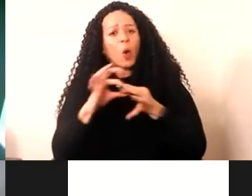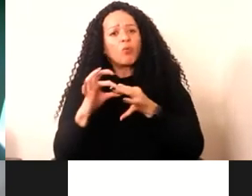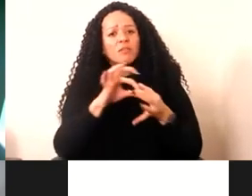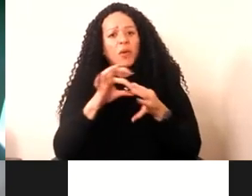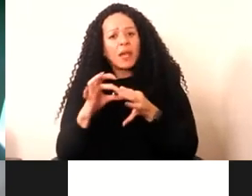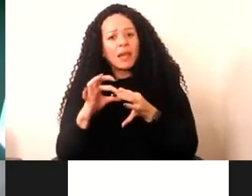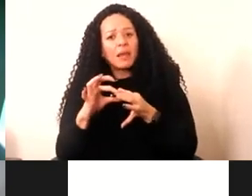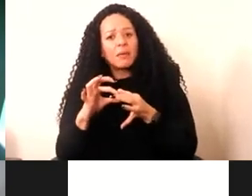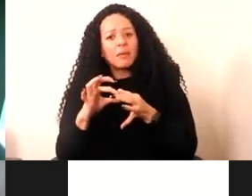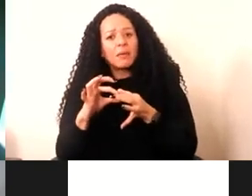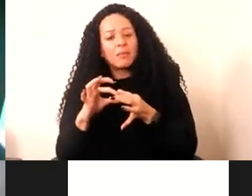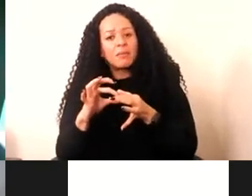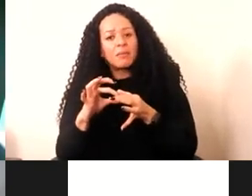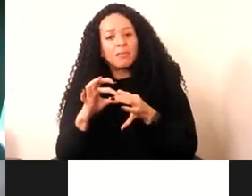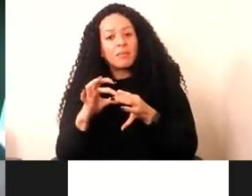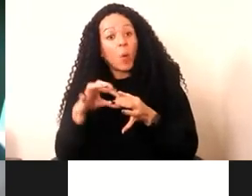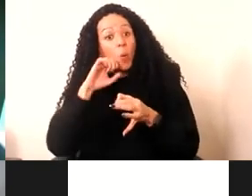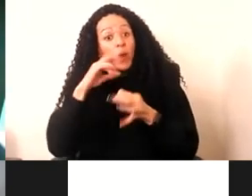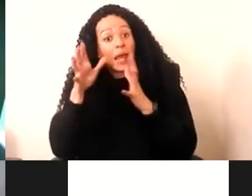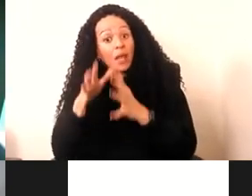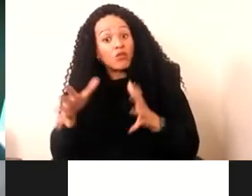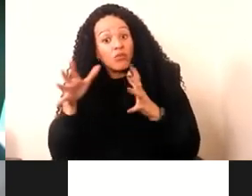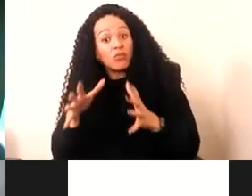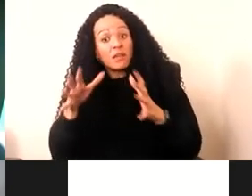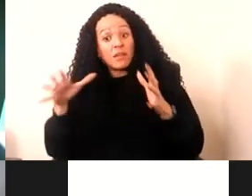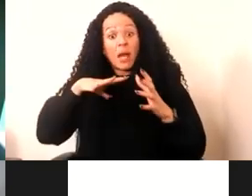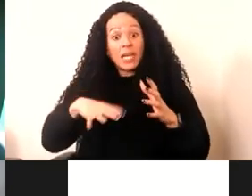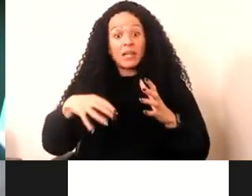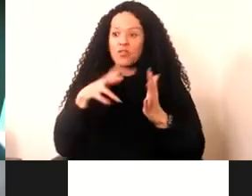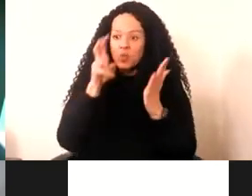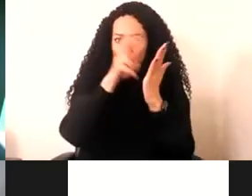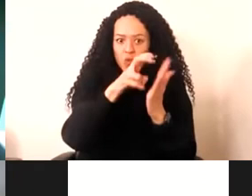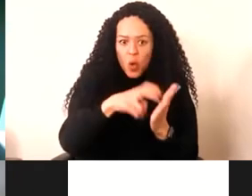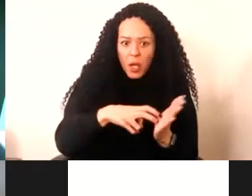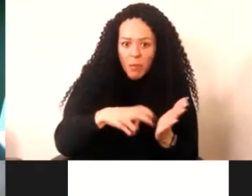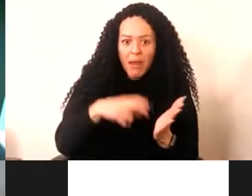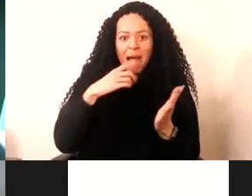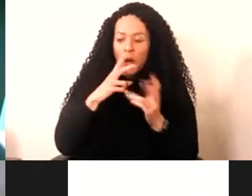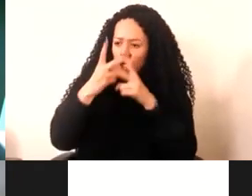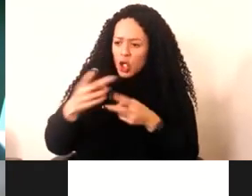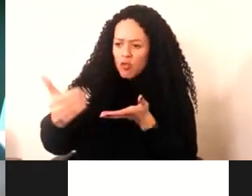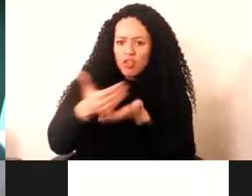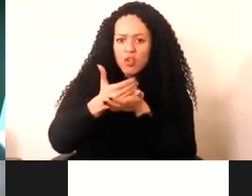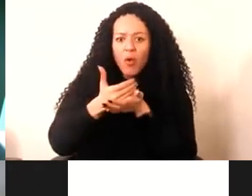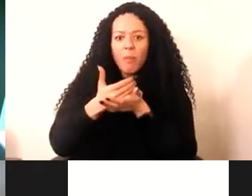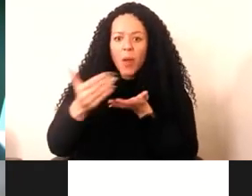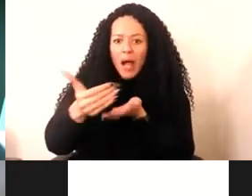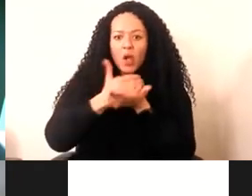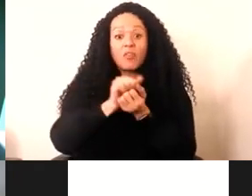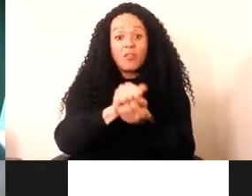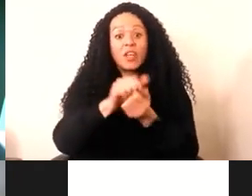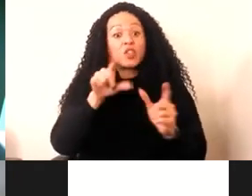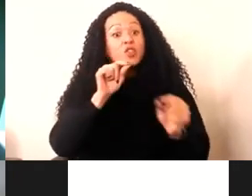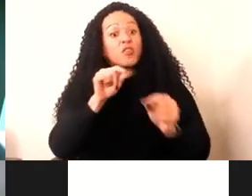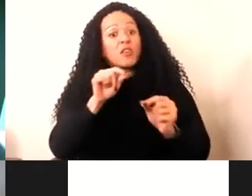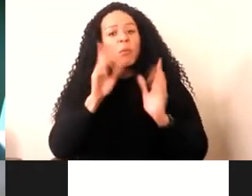will increase our needs document our curatorial and conservation choices in a publicly understandable way. So